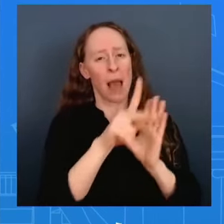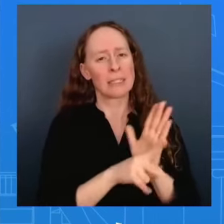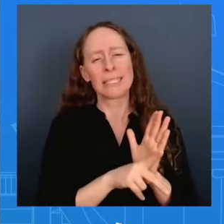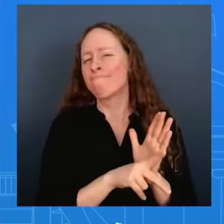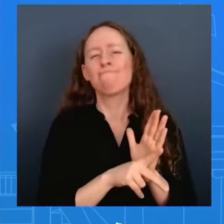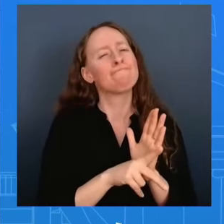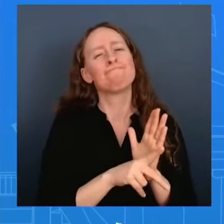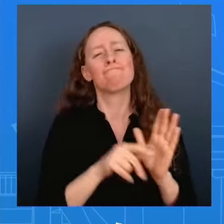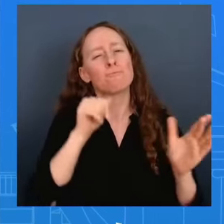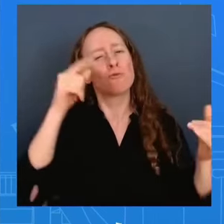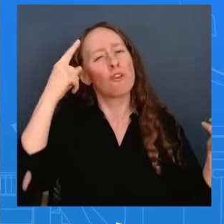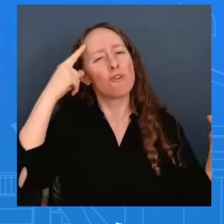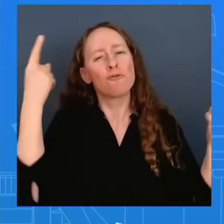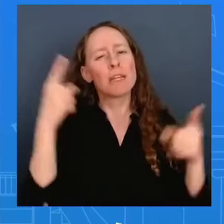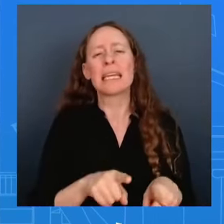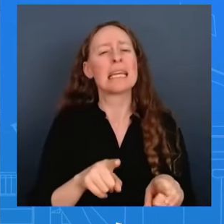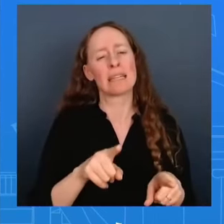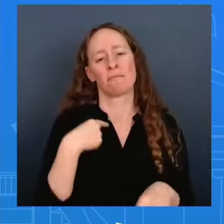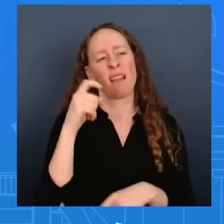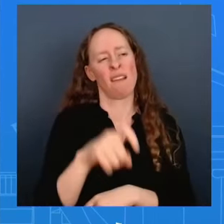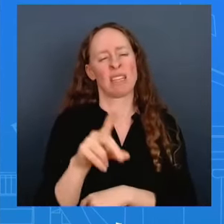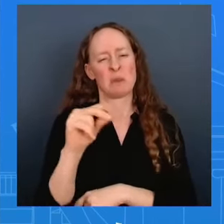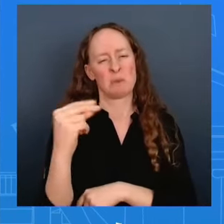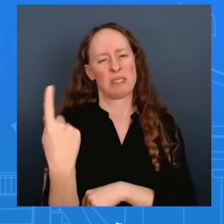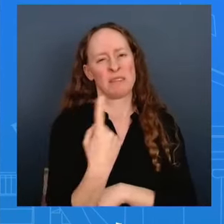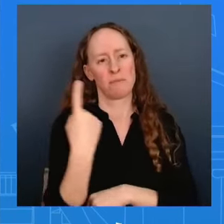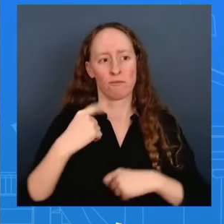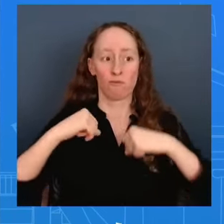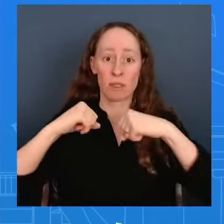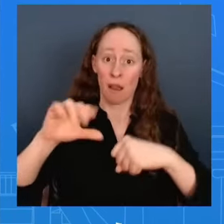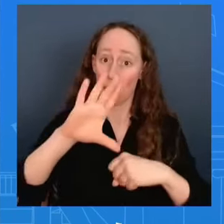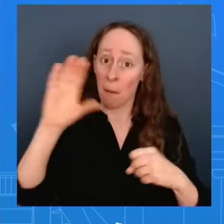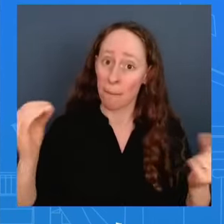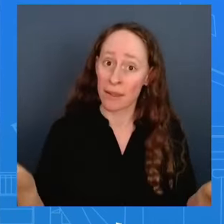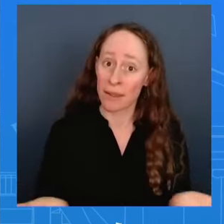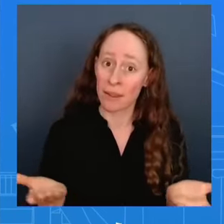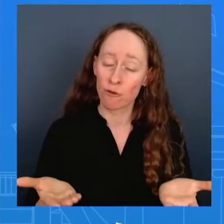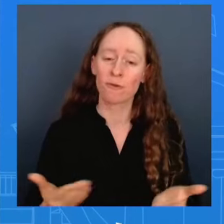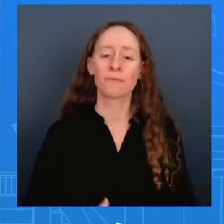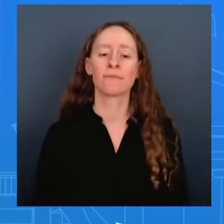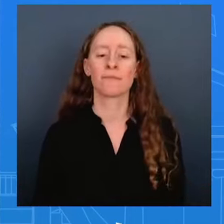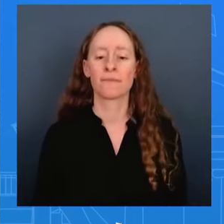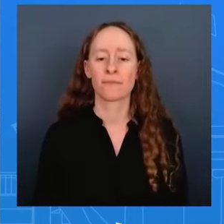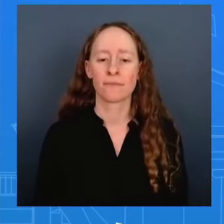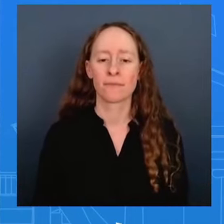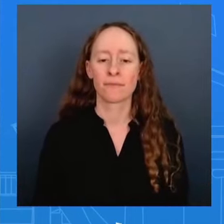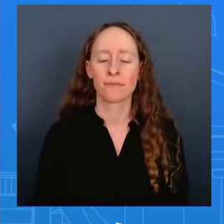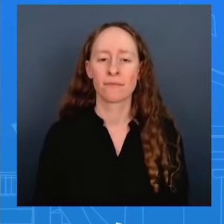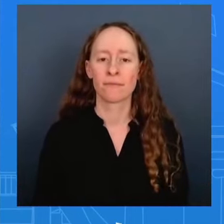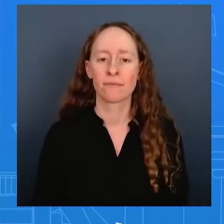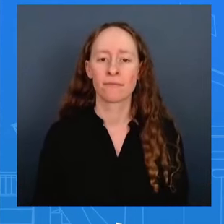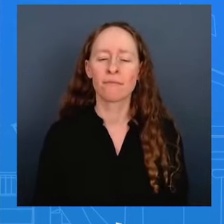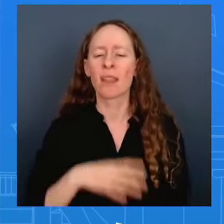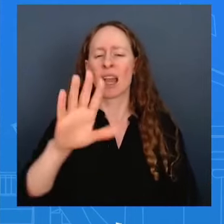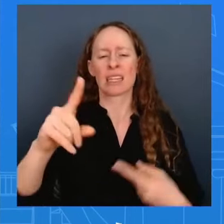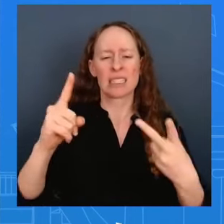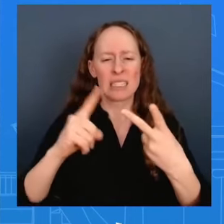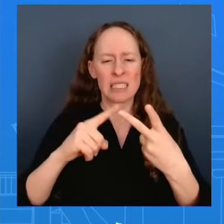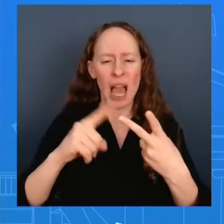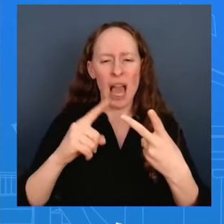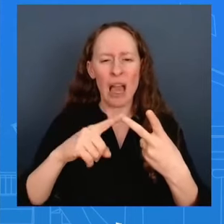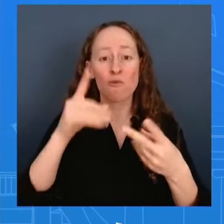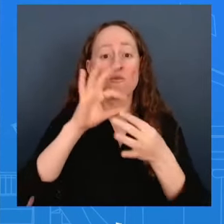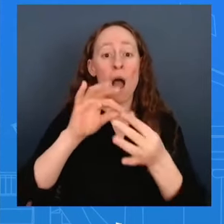rights and uh the second question was on um evs um and byd in mexico